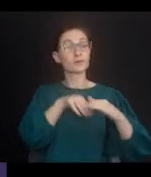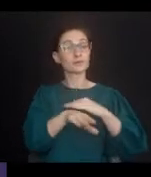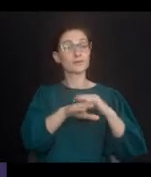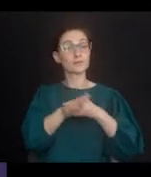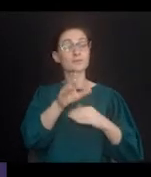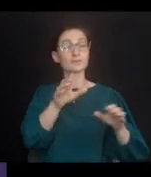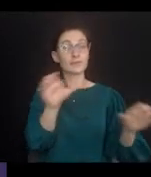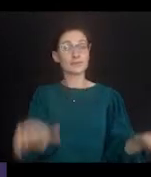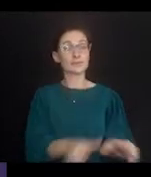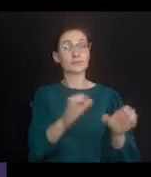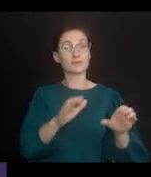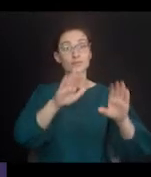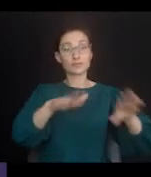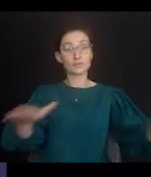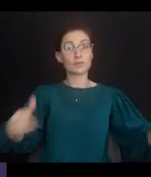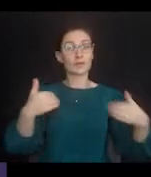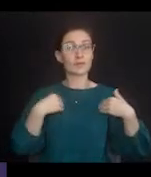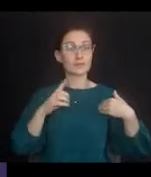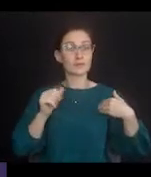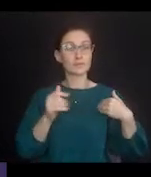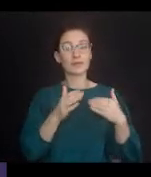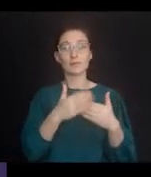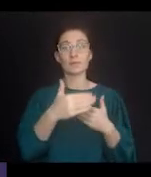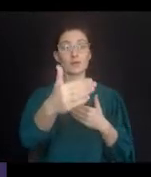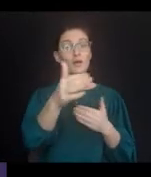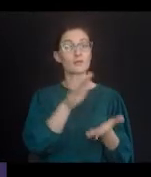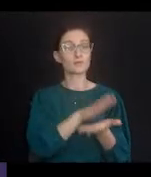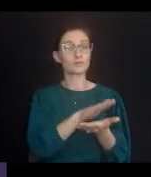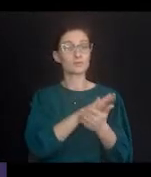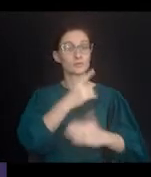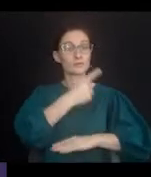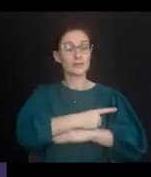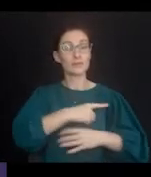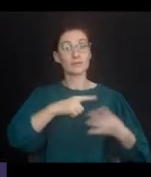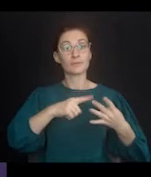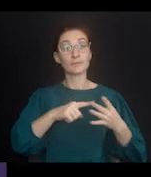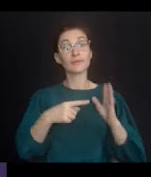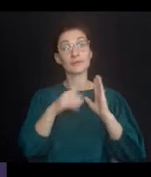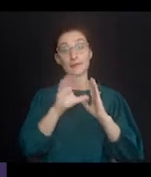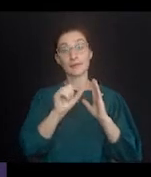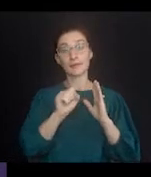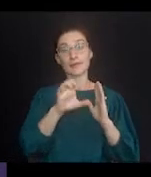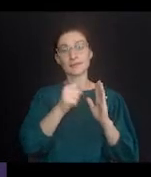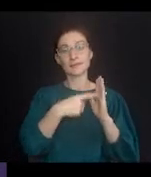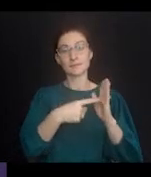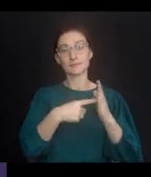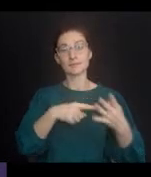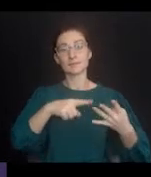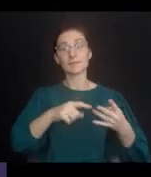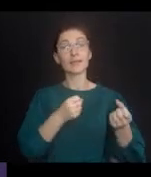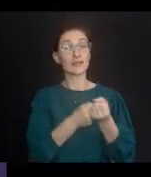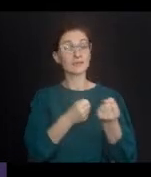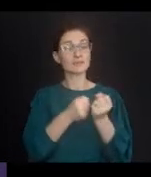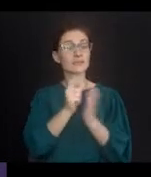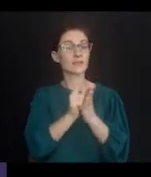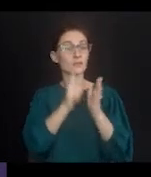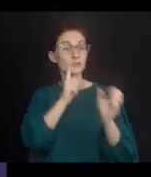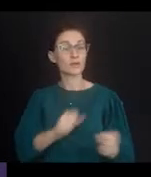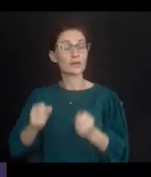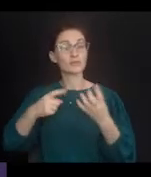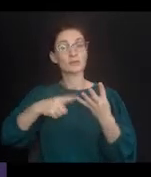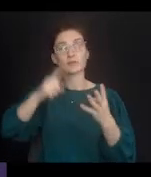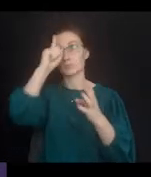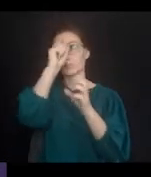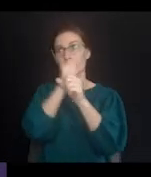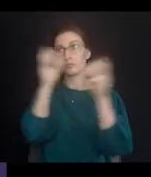accessibility to activities for children with disabilities beyond the school day. Case examples, advocacy and legal strategies,